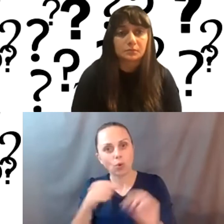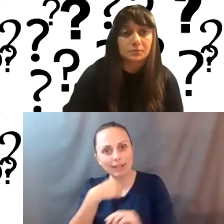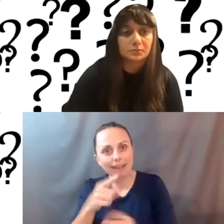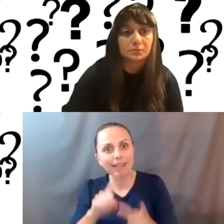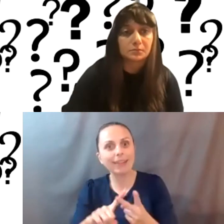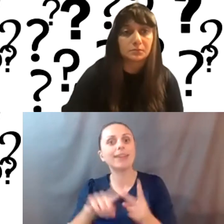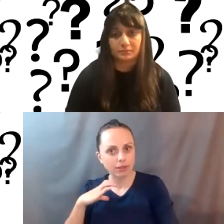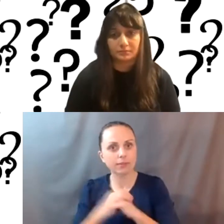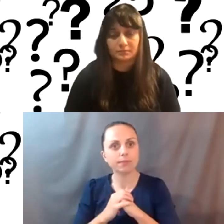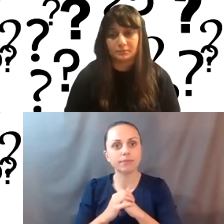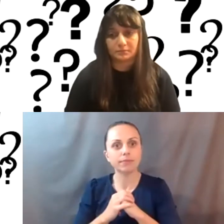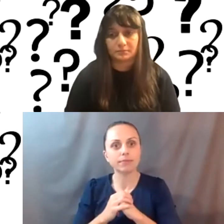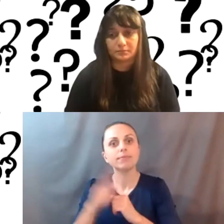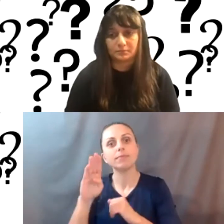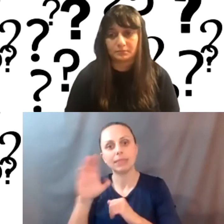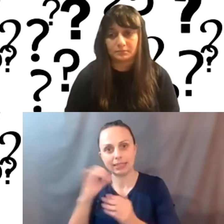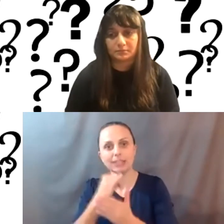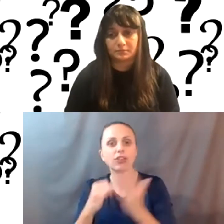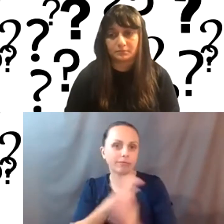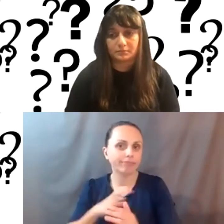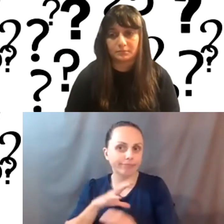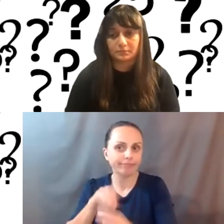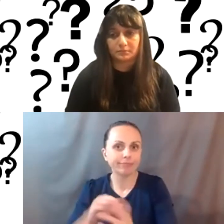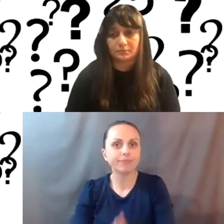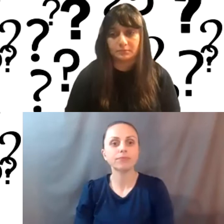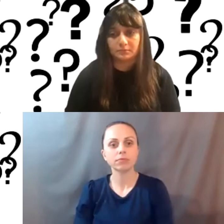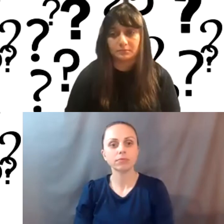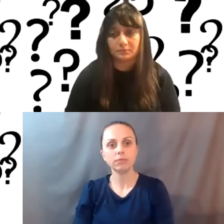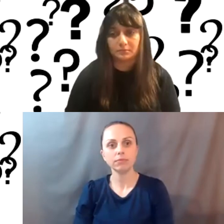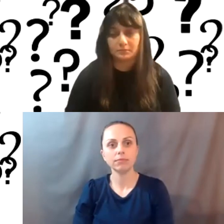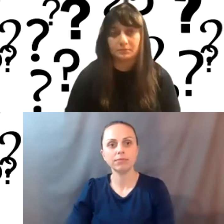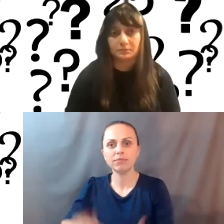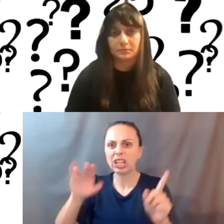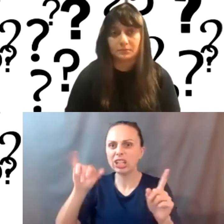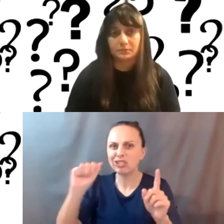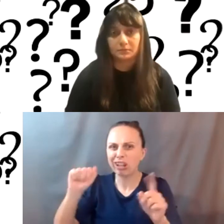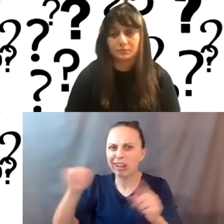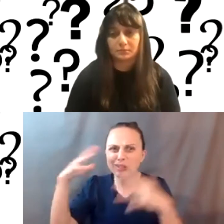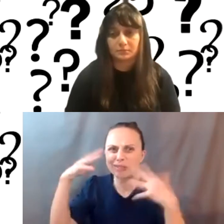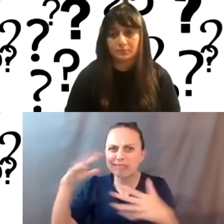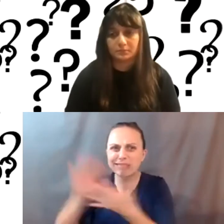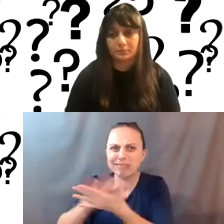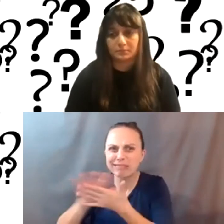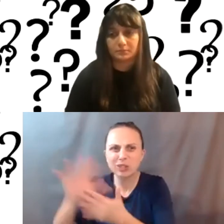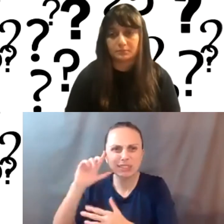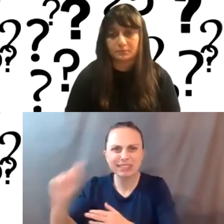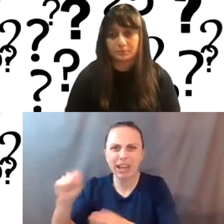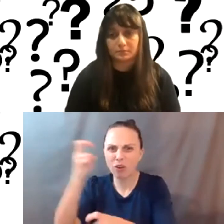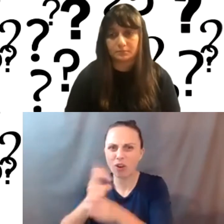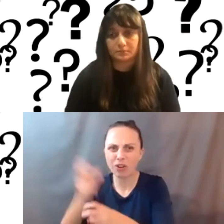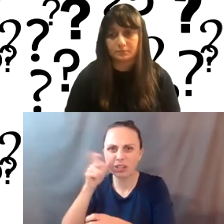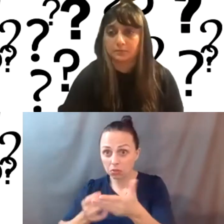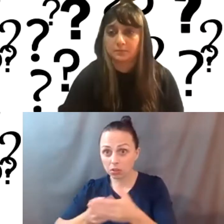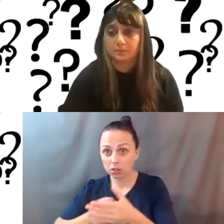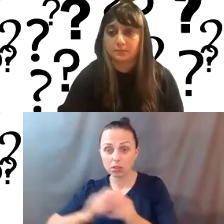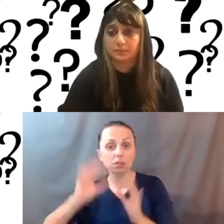so UCR's council. Jai, we're getting some funky stuff with your sound where you're cutting out into little